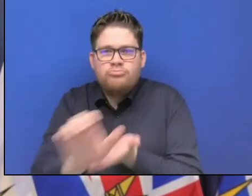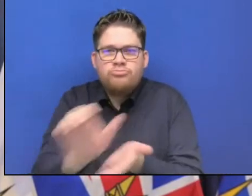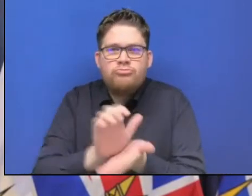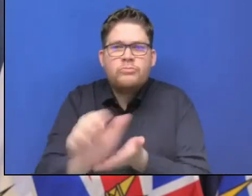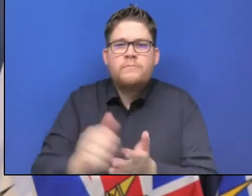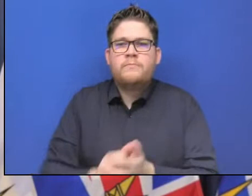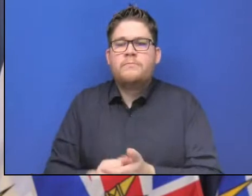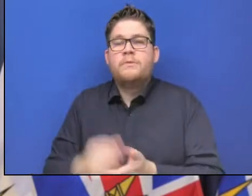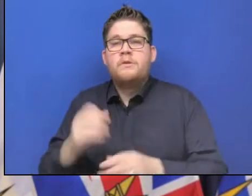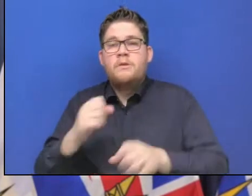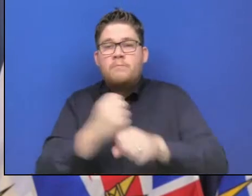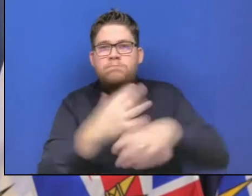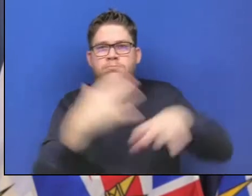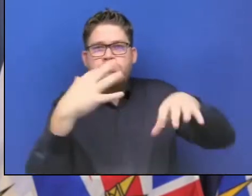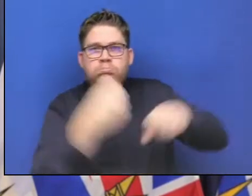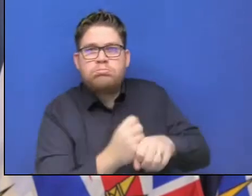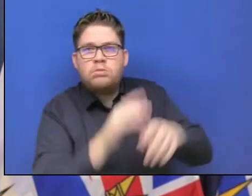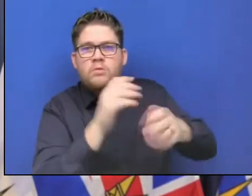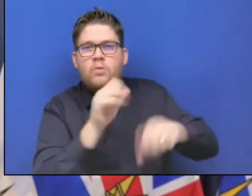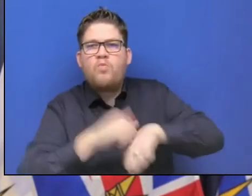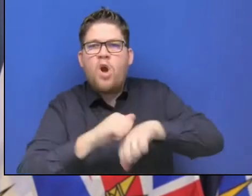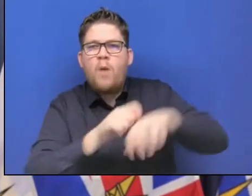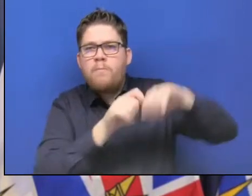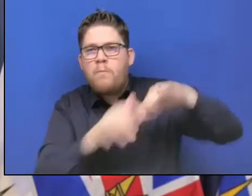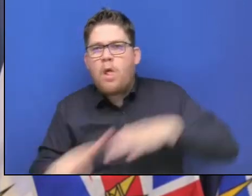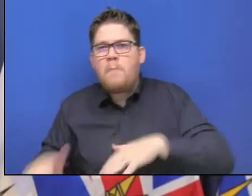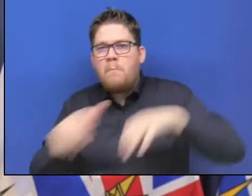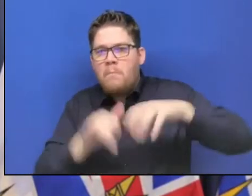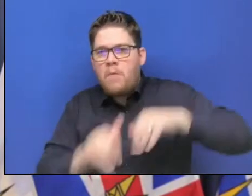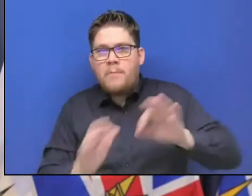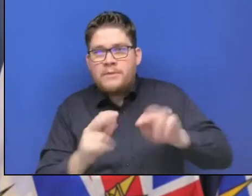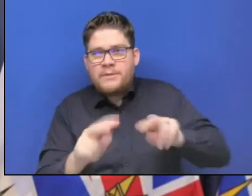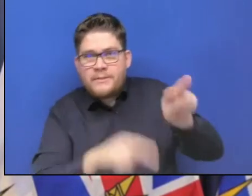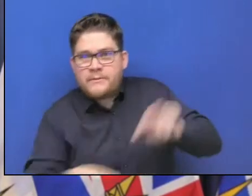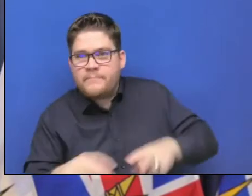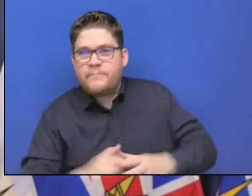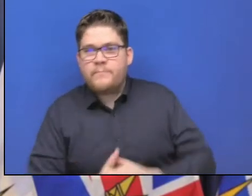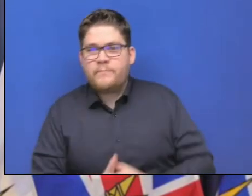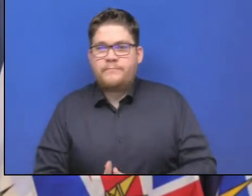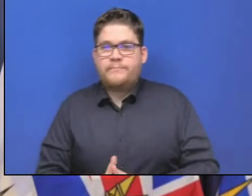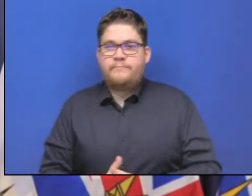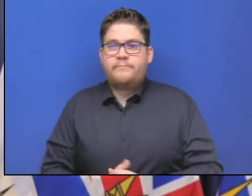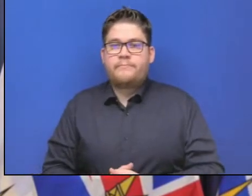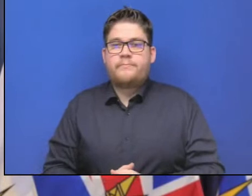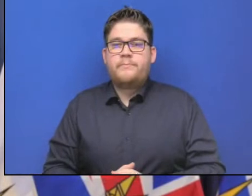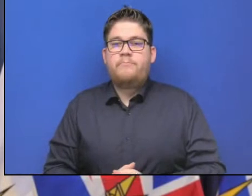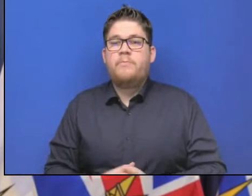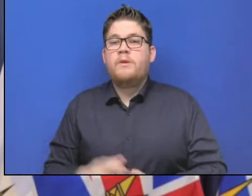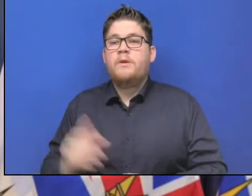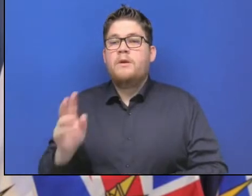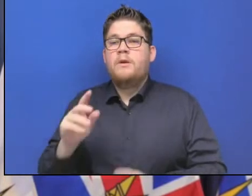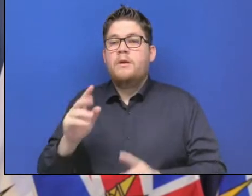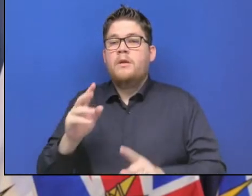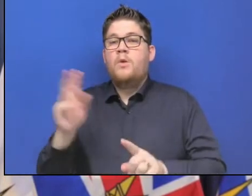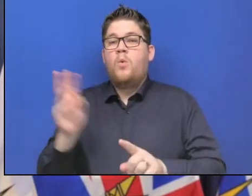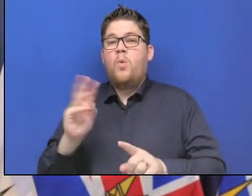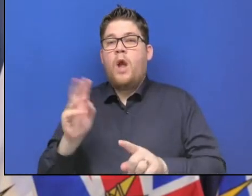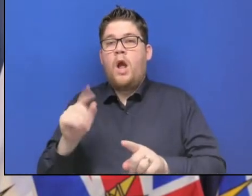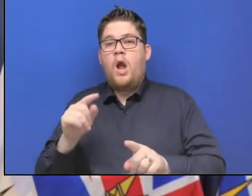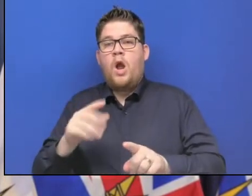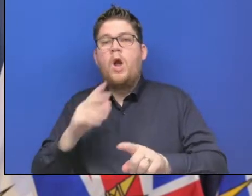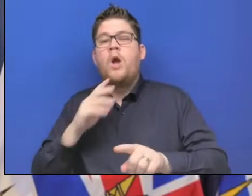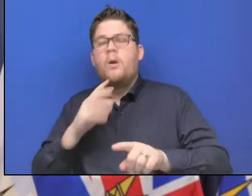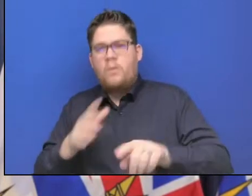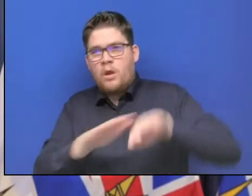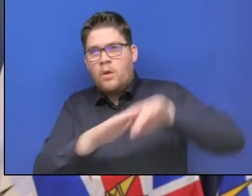We're armoring the sections of the Coquihalla that are intact as well to get ready for anticipated